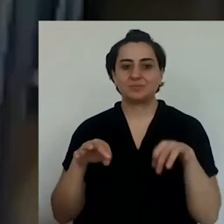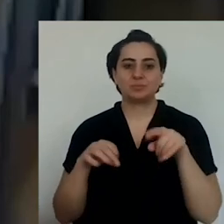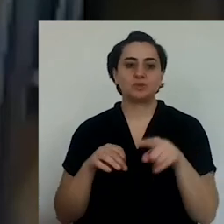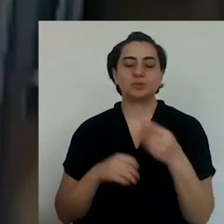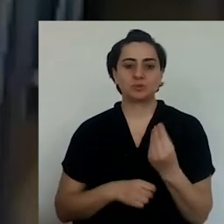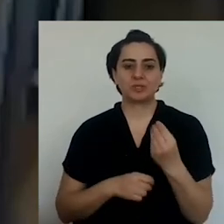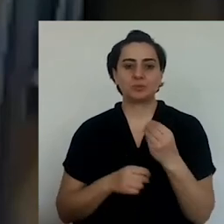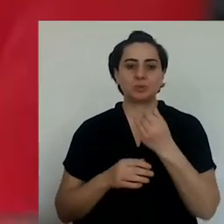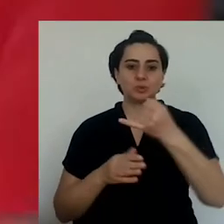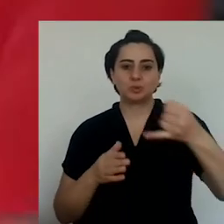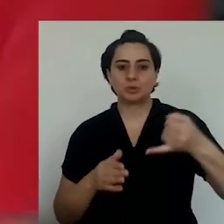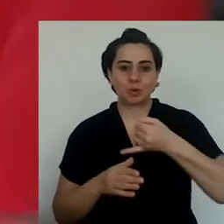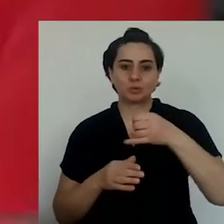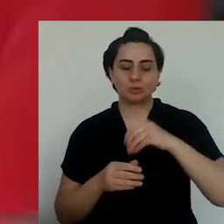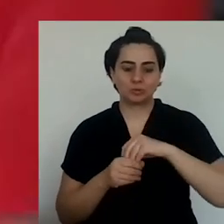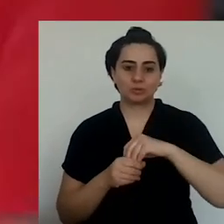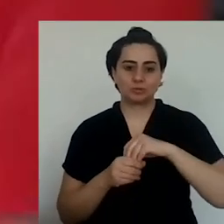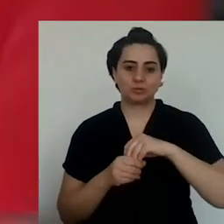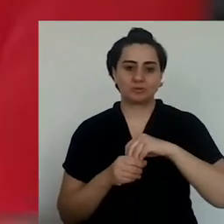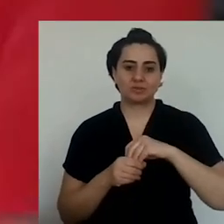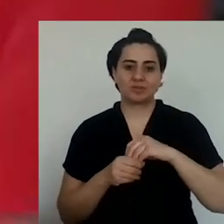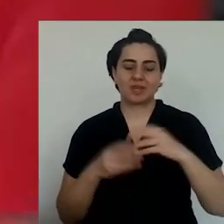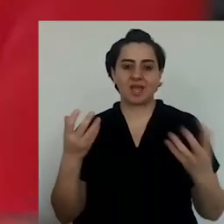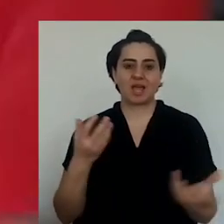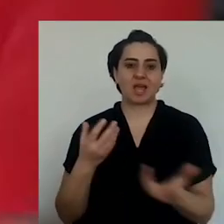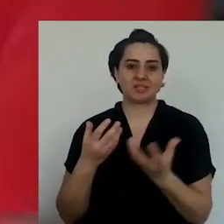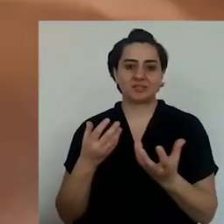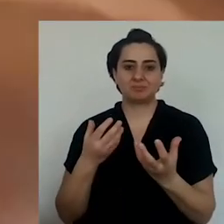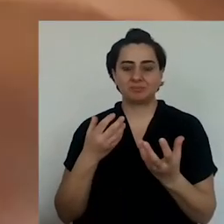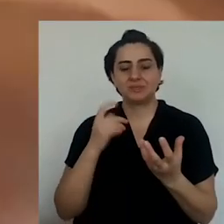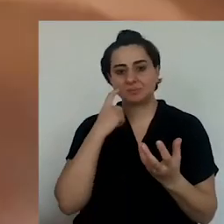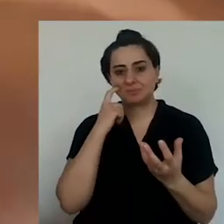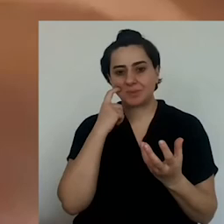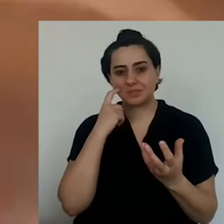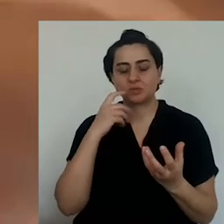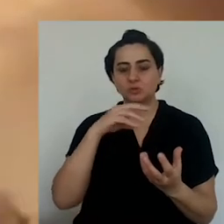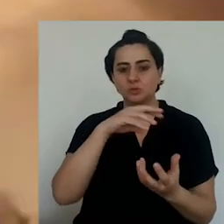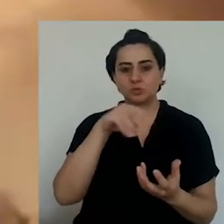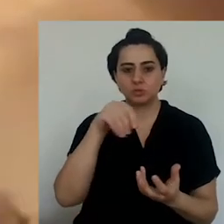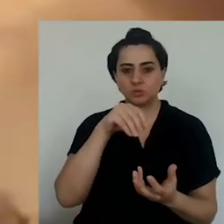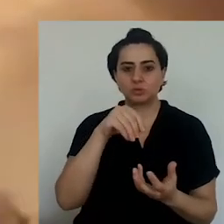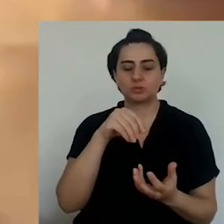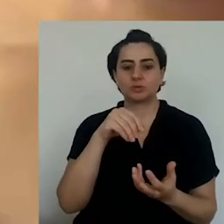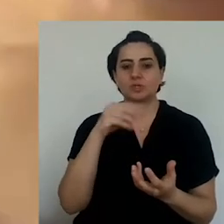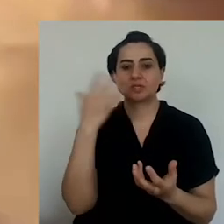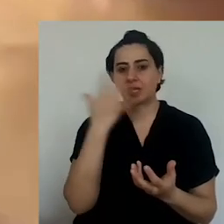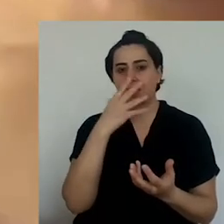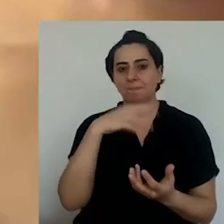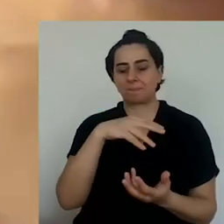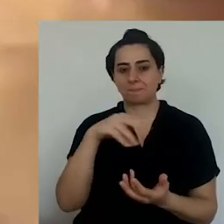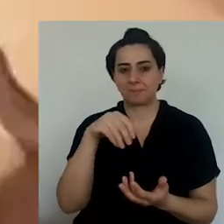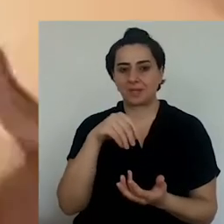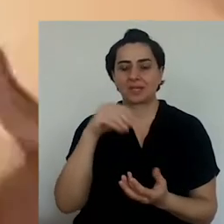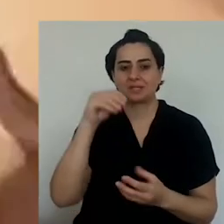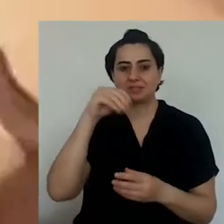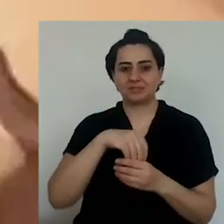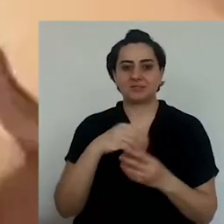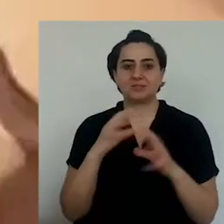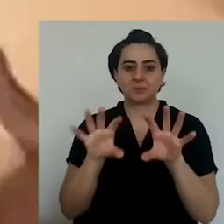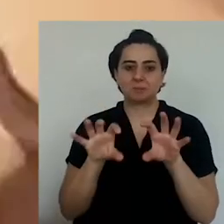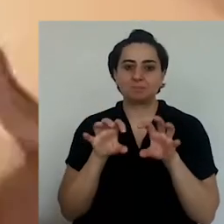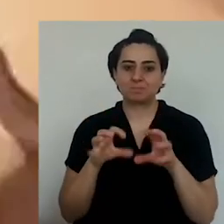Fruits. I collect all that and I make vinegar. So we have